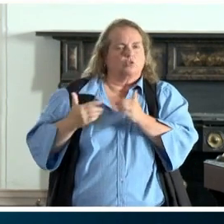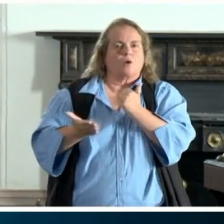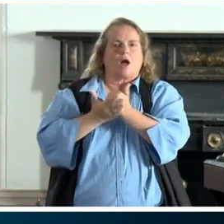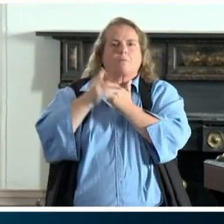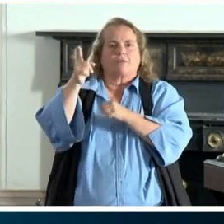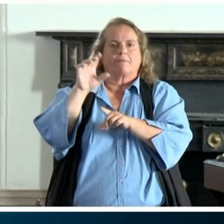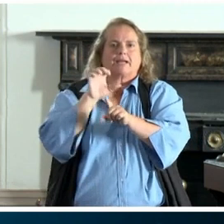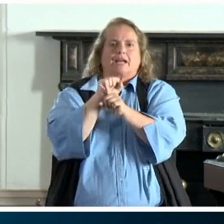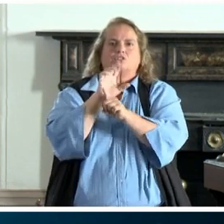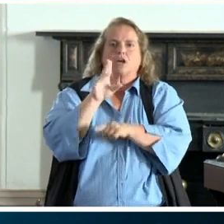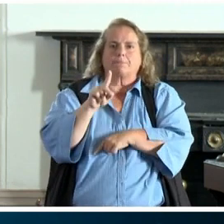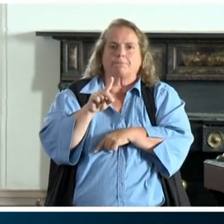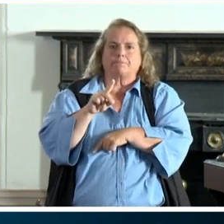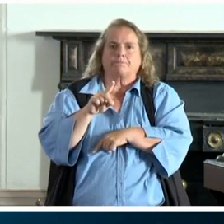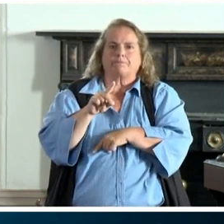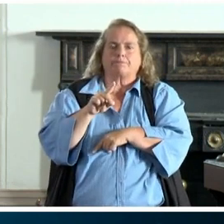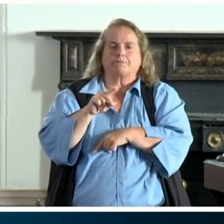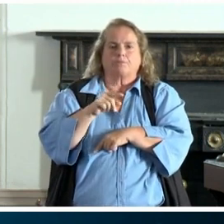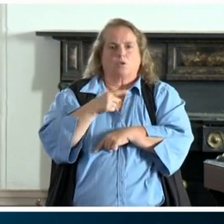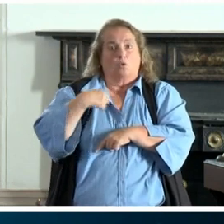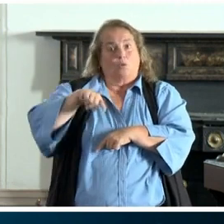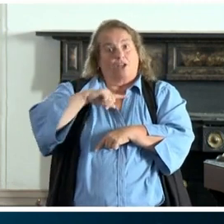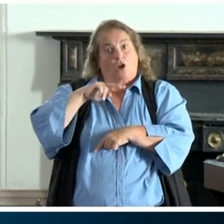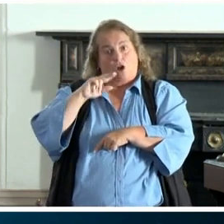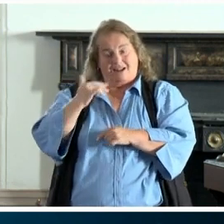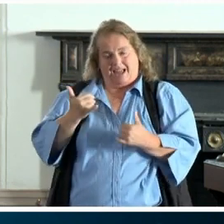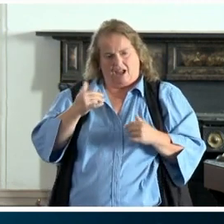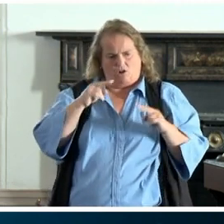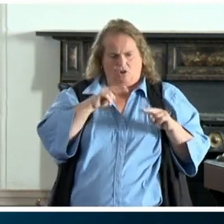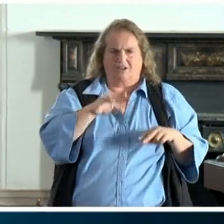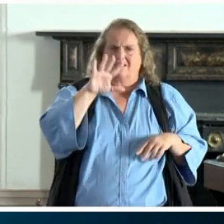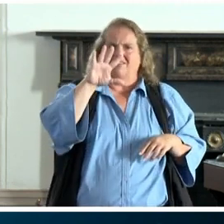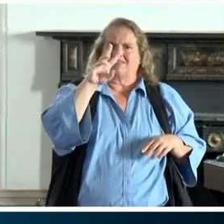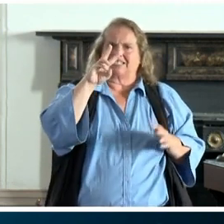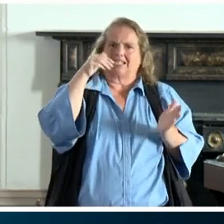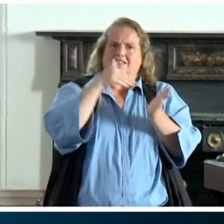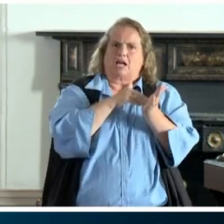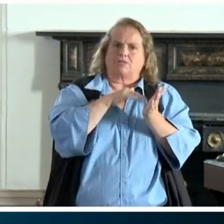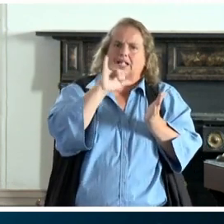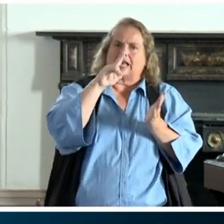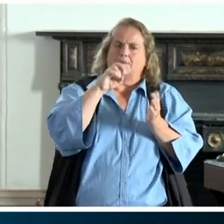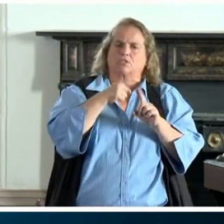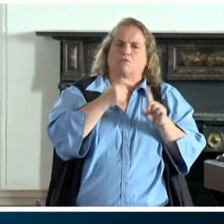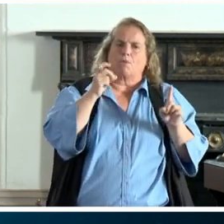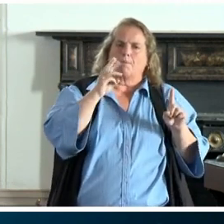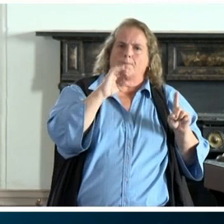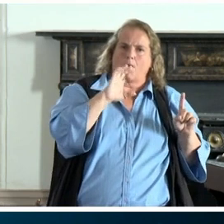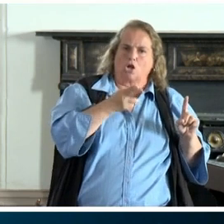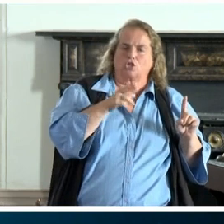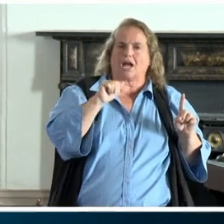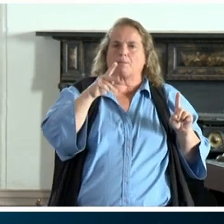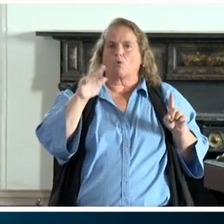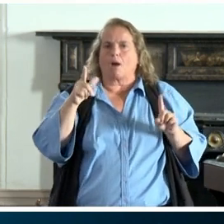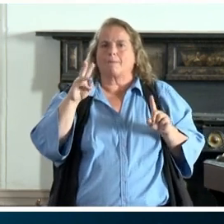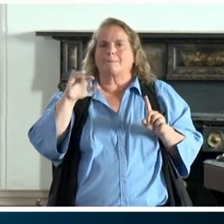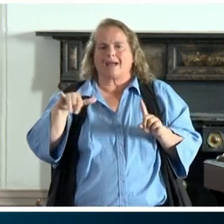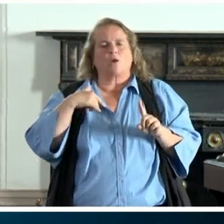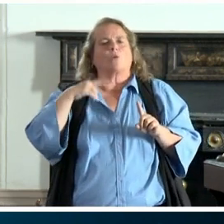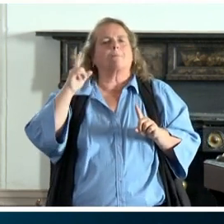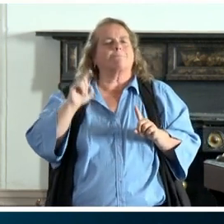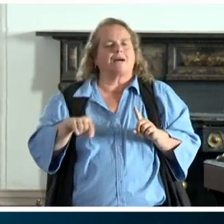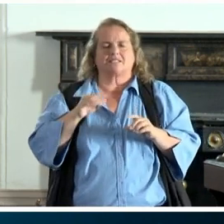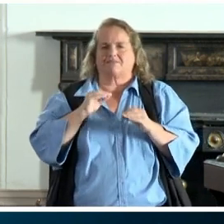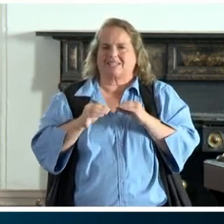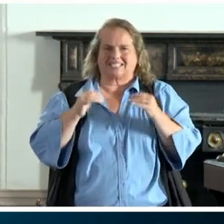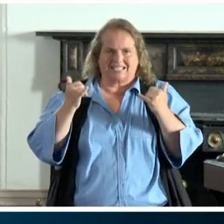up. We're looking at about 56,000 claims from March, April and May that we must get fixed right